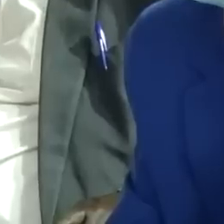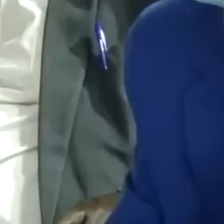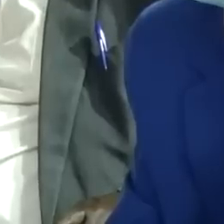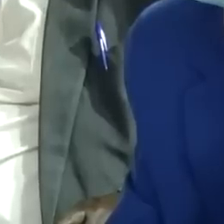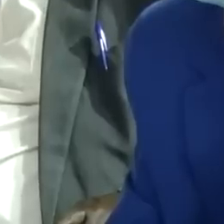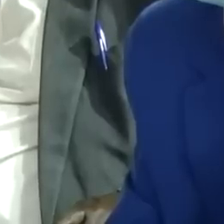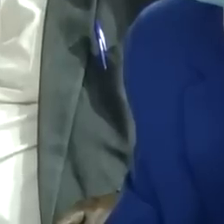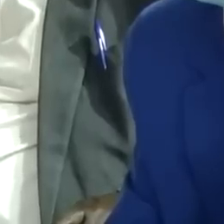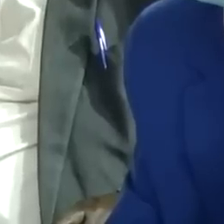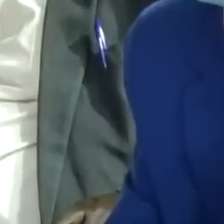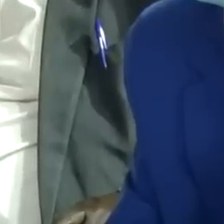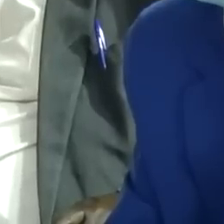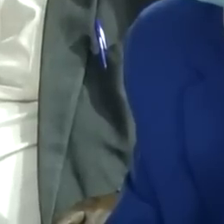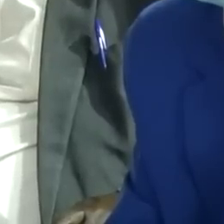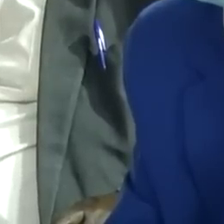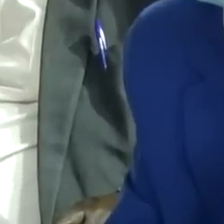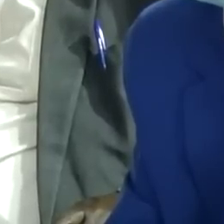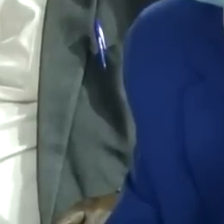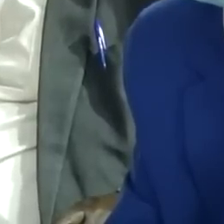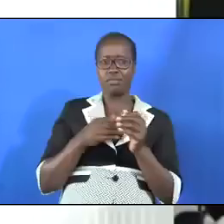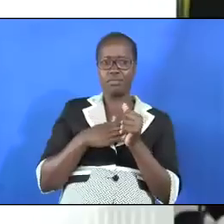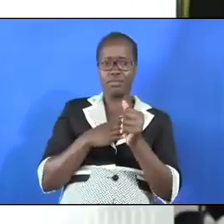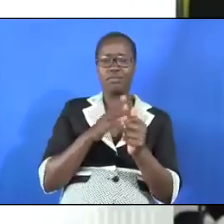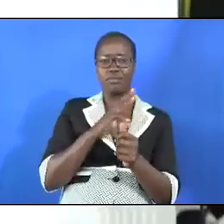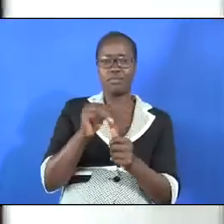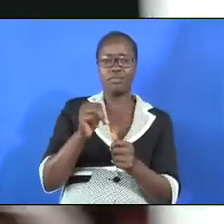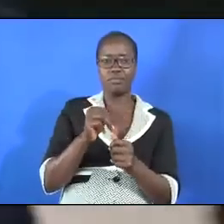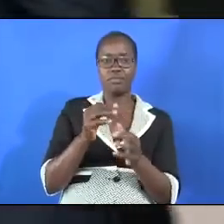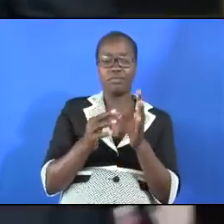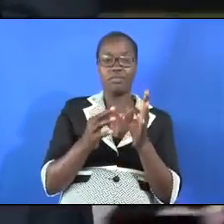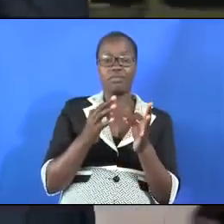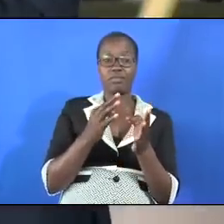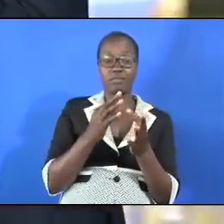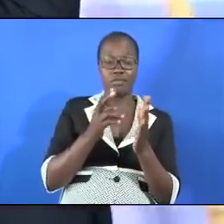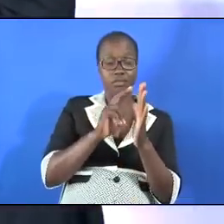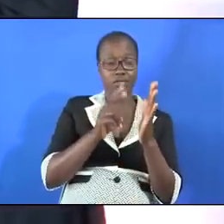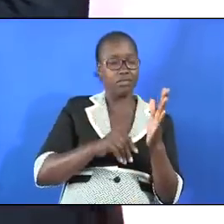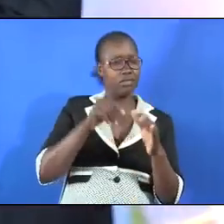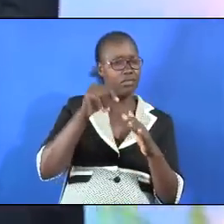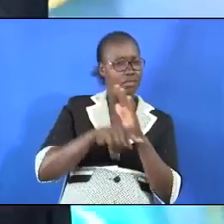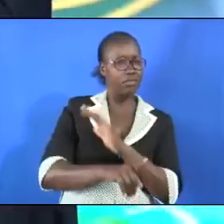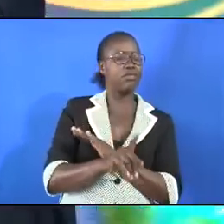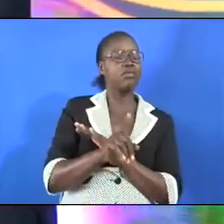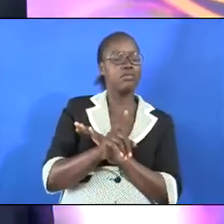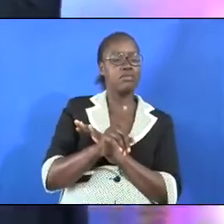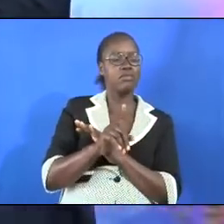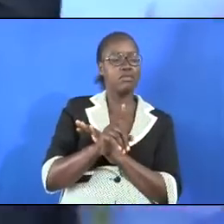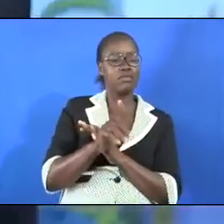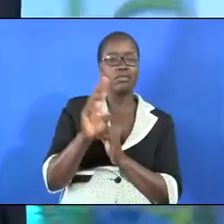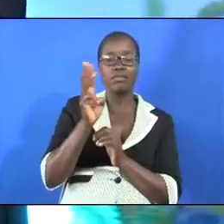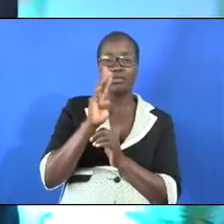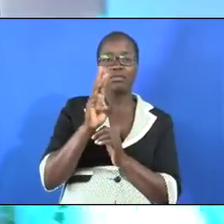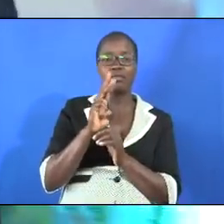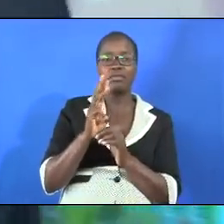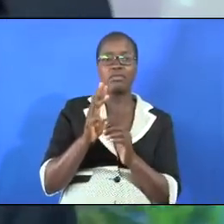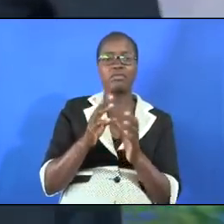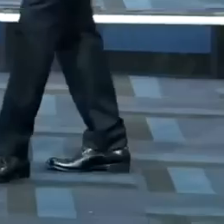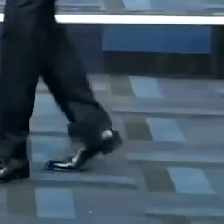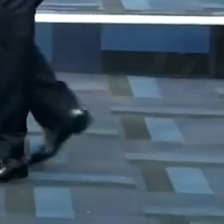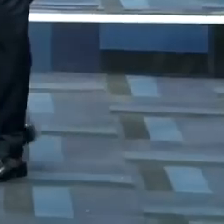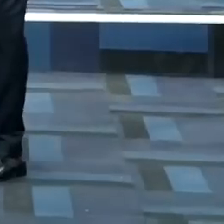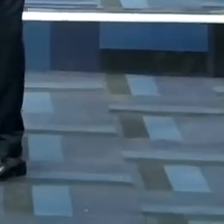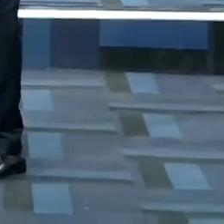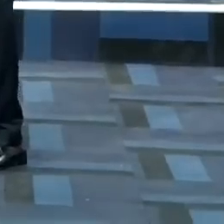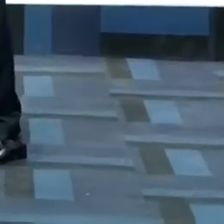but he accepts to be guided by them and with humility he gets into the water and he washes and the Bible